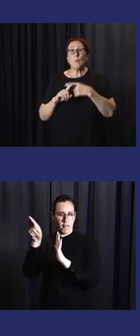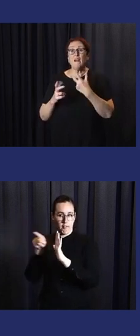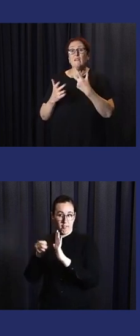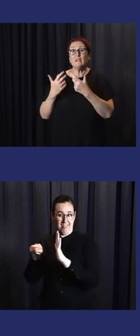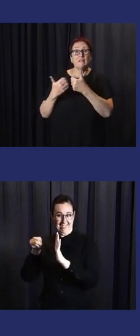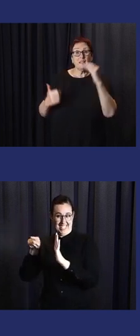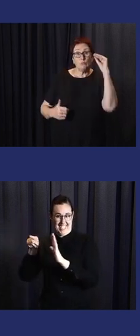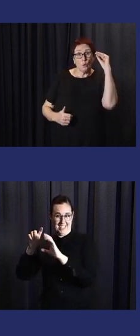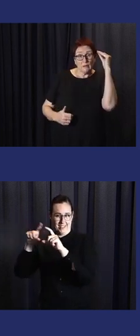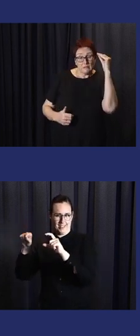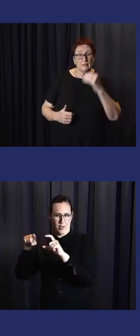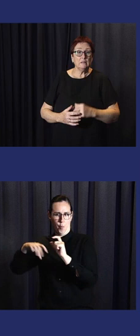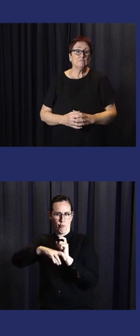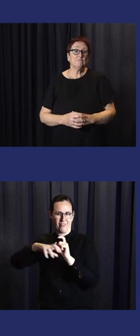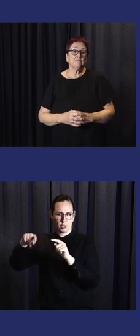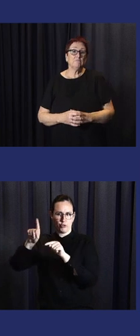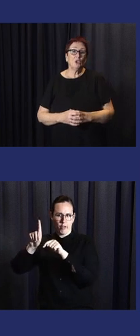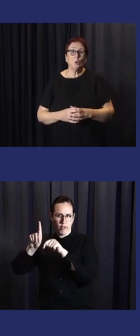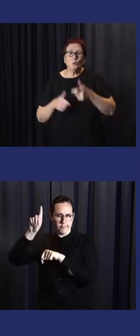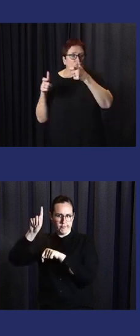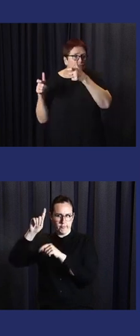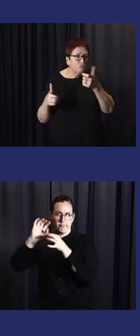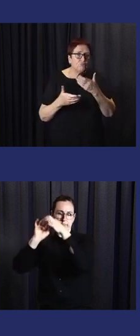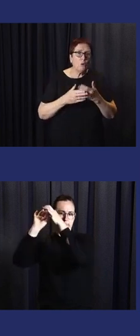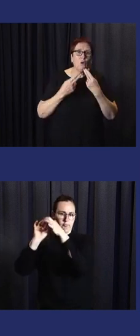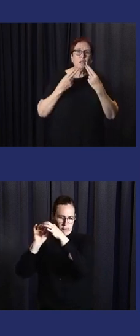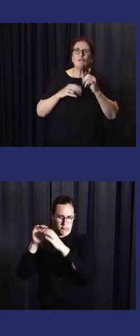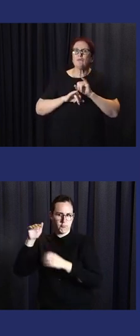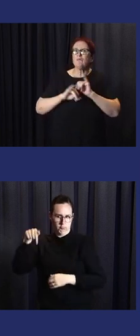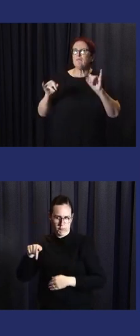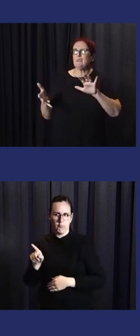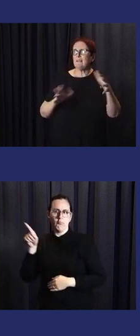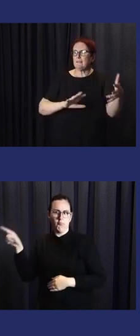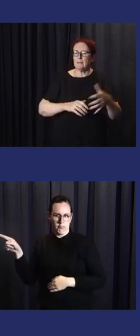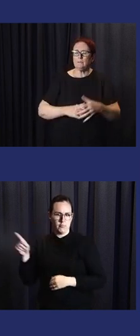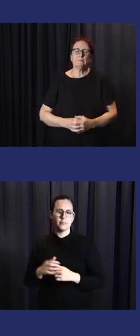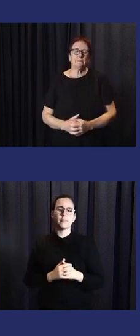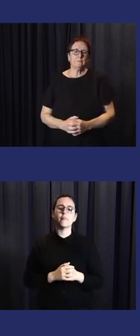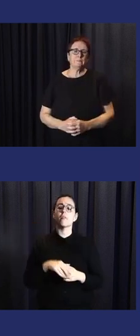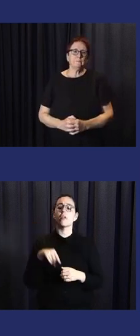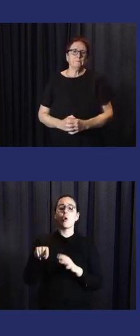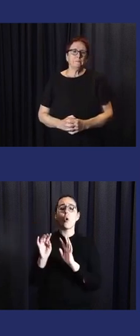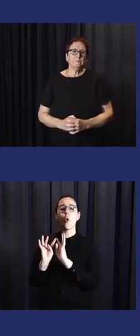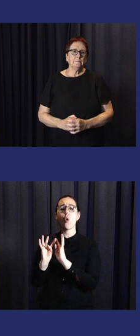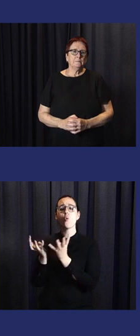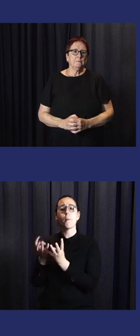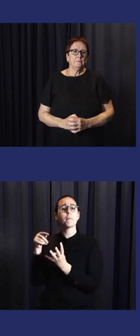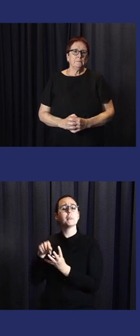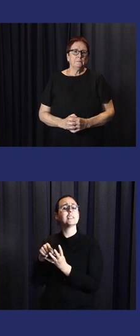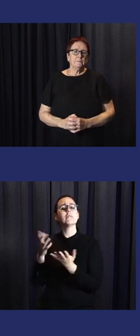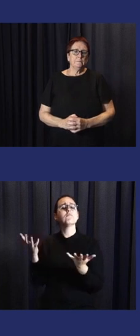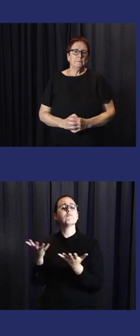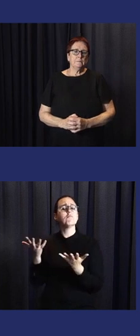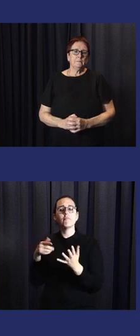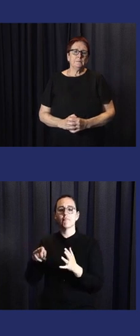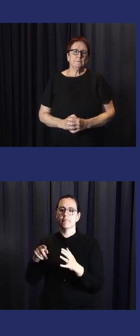have the district people committee. And common people committee, which serve for natural disaster.